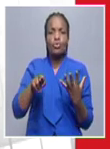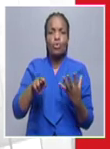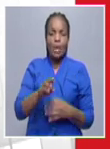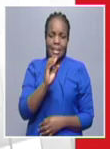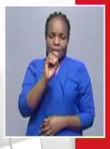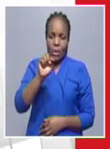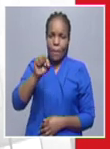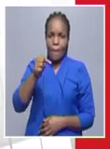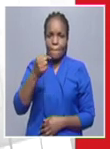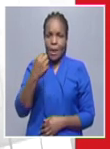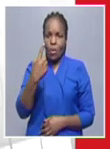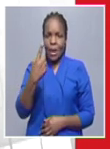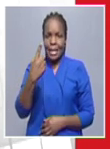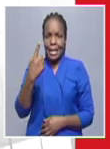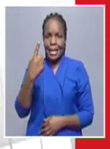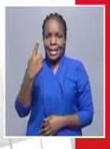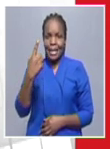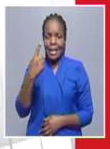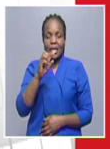0.01 percent